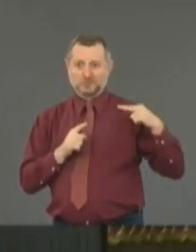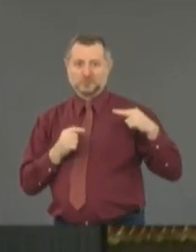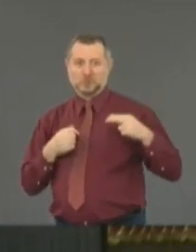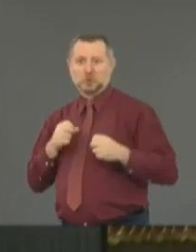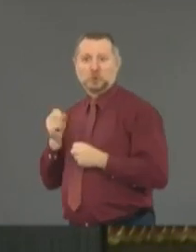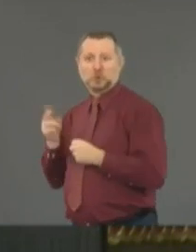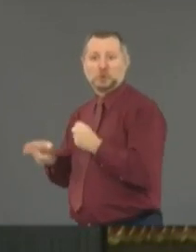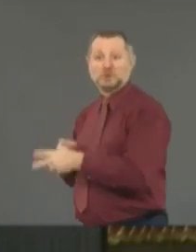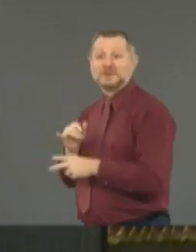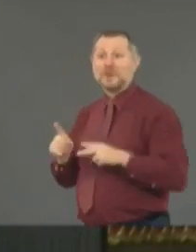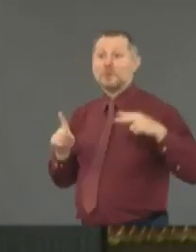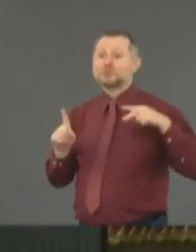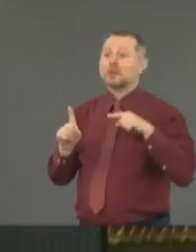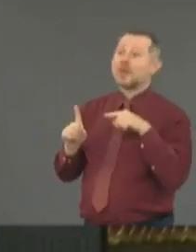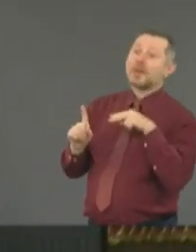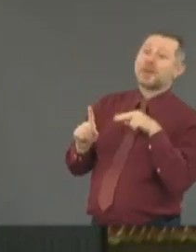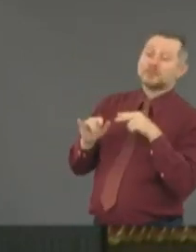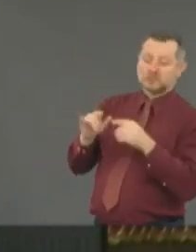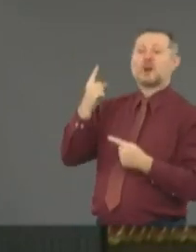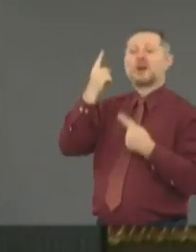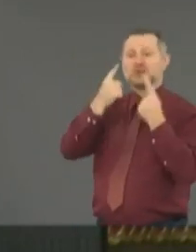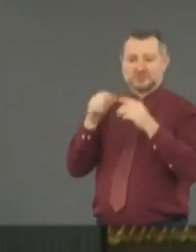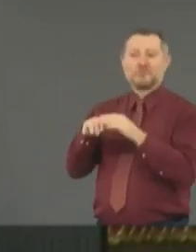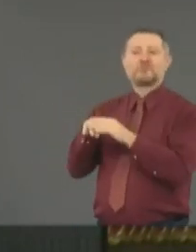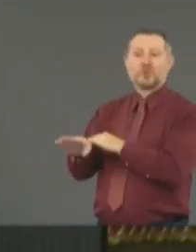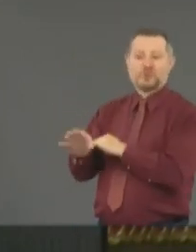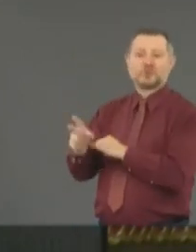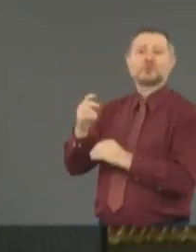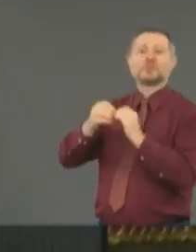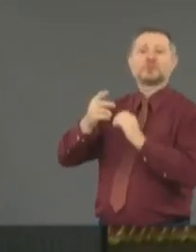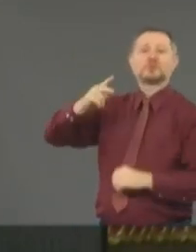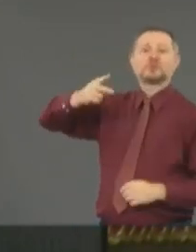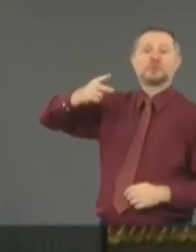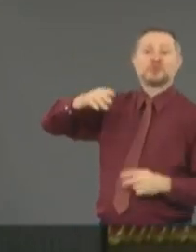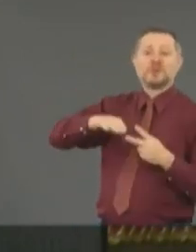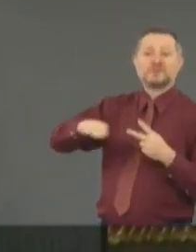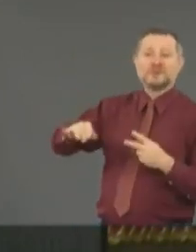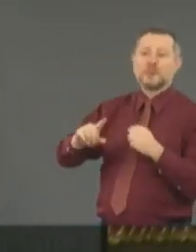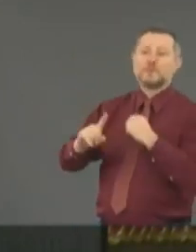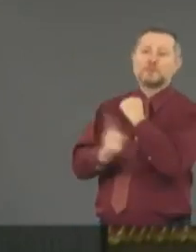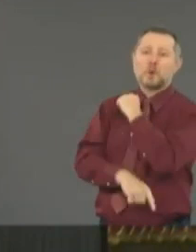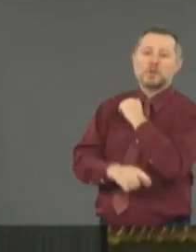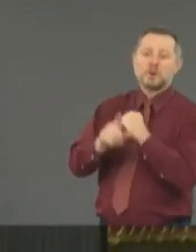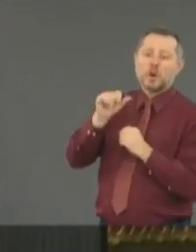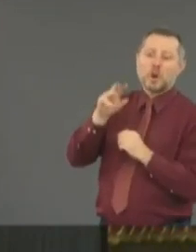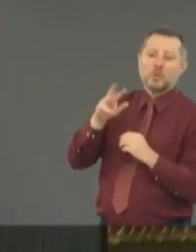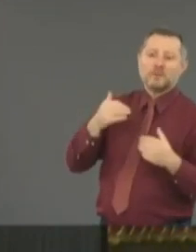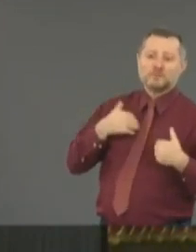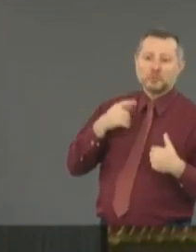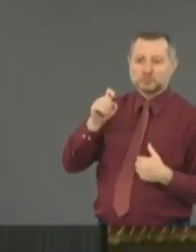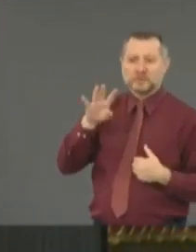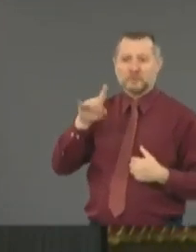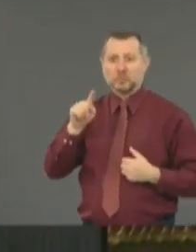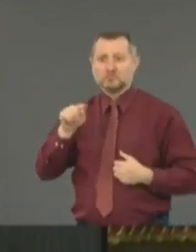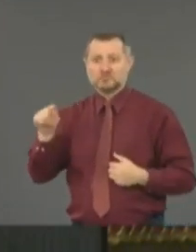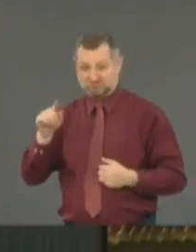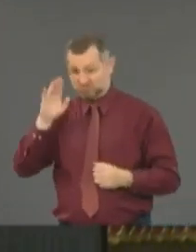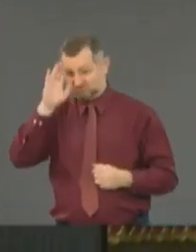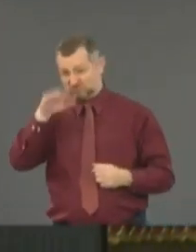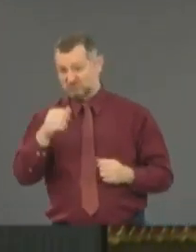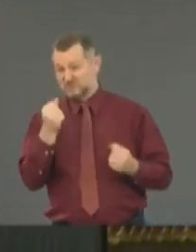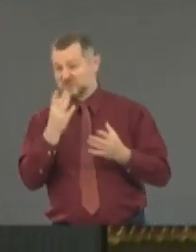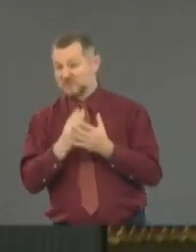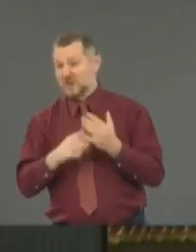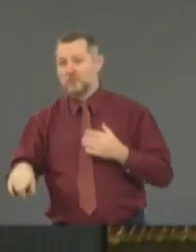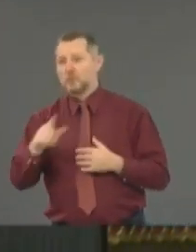140.25. So, I understand some of the district attorneys may feel uncomfortable charging that as burg 2, because traditionally they charge that as burg